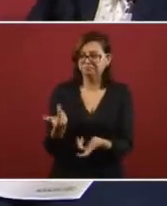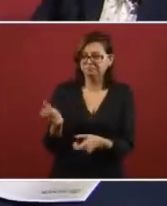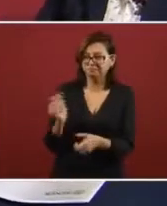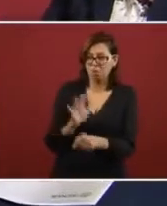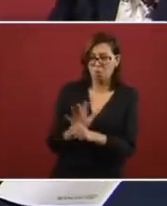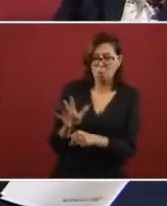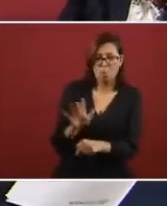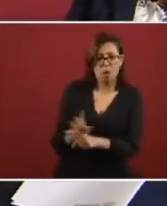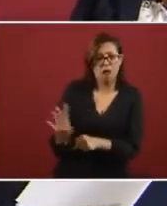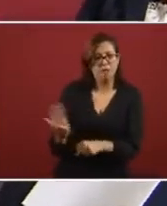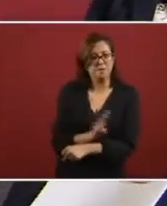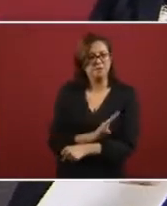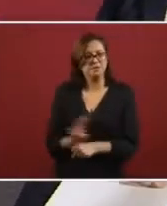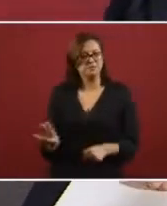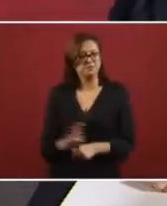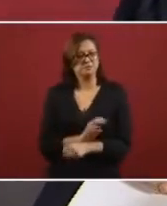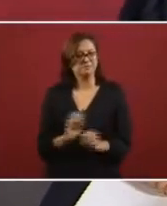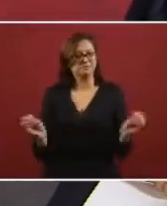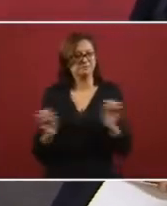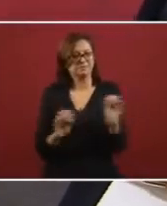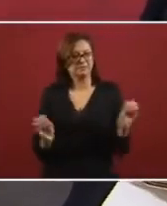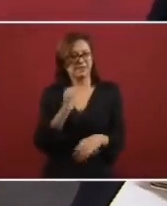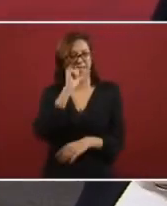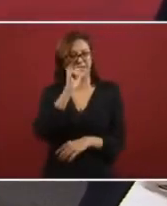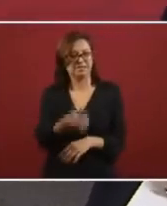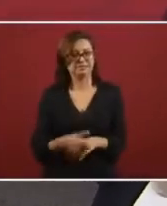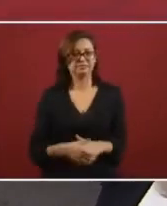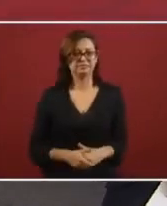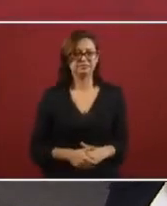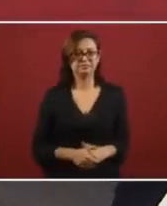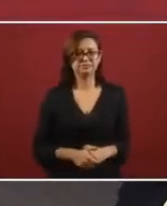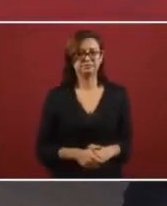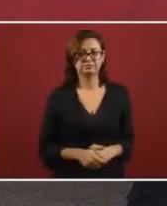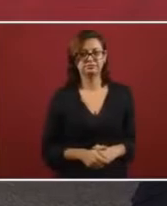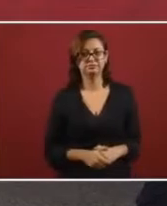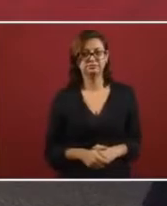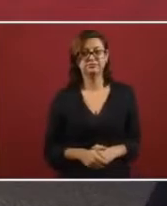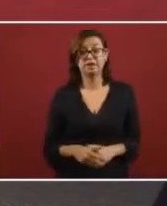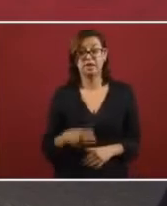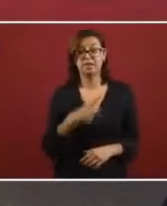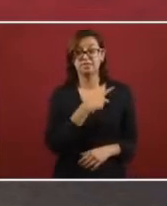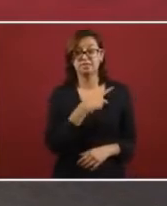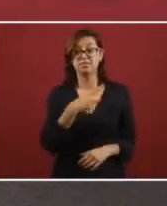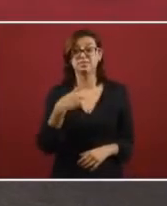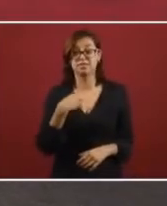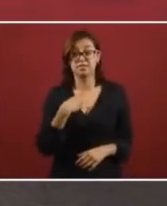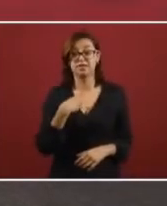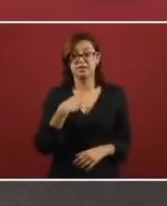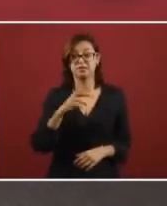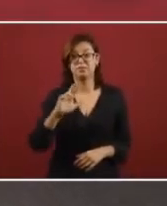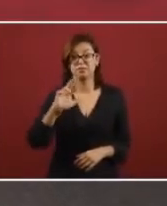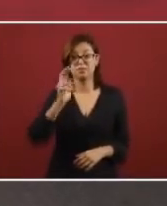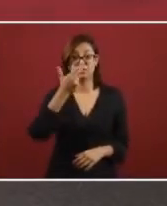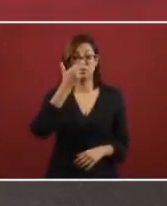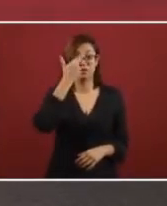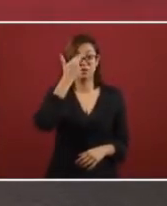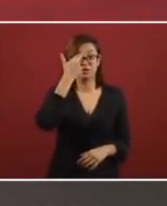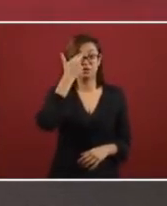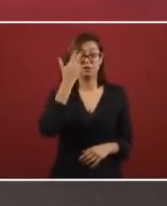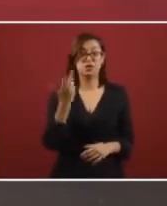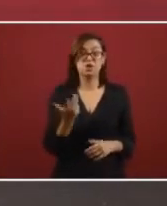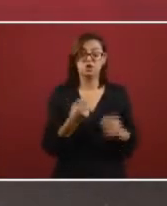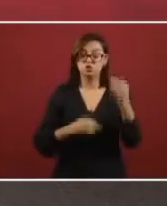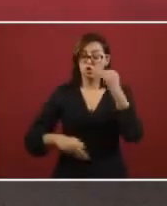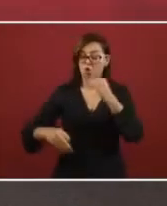without benefits to the public hacienda or real estate let's not